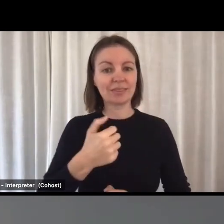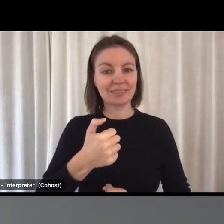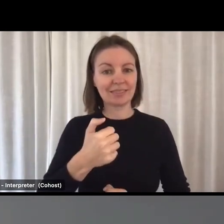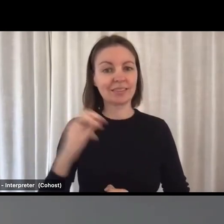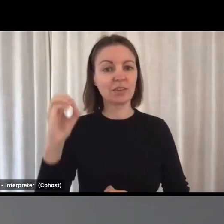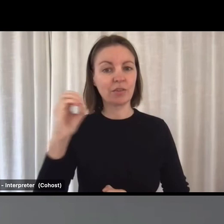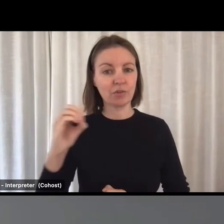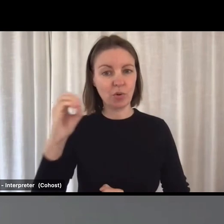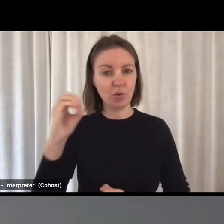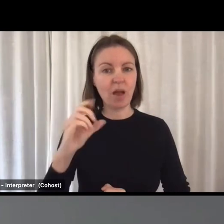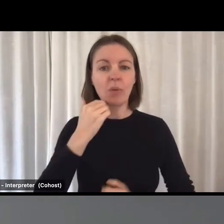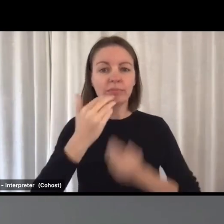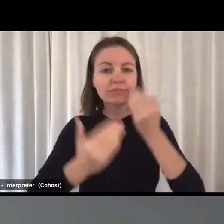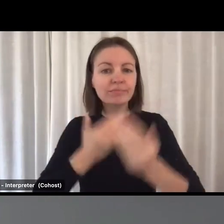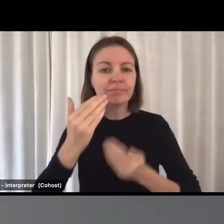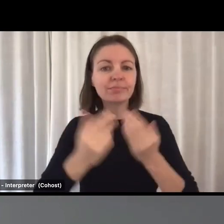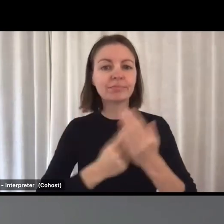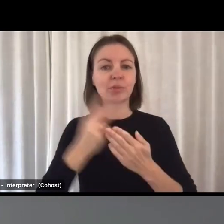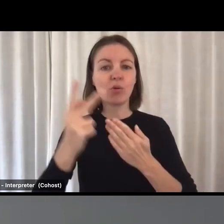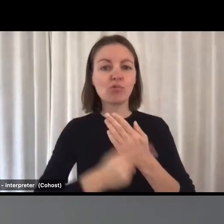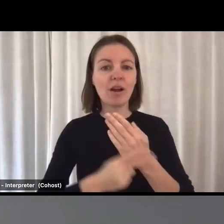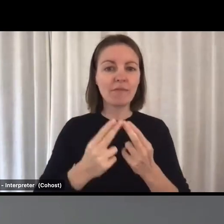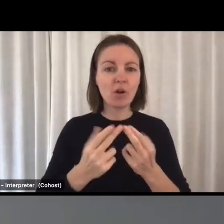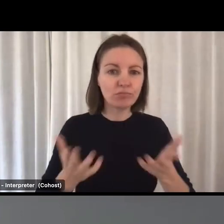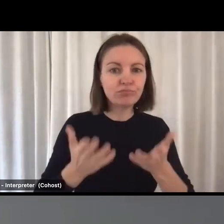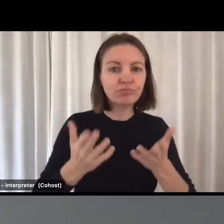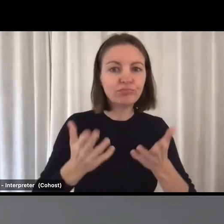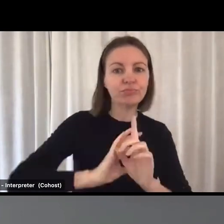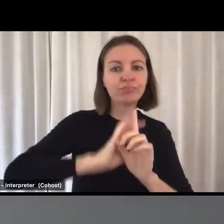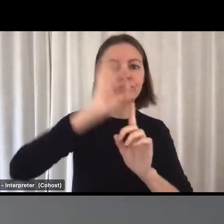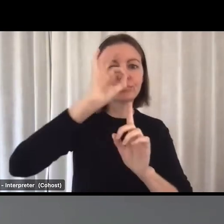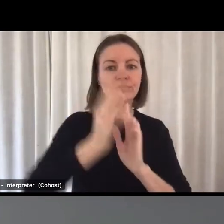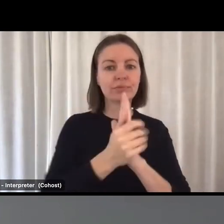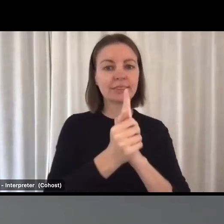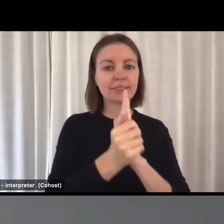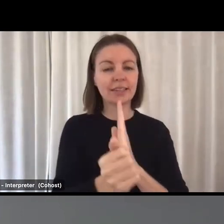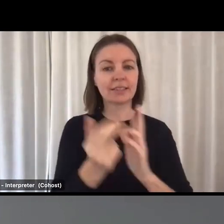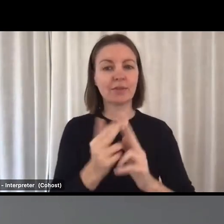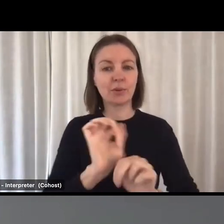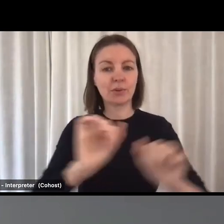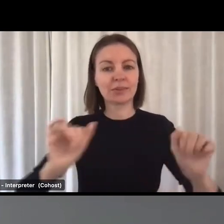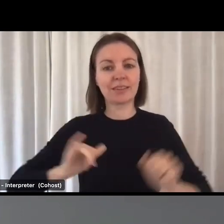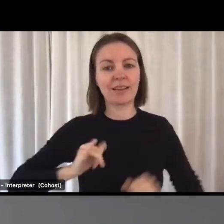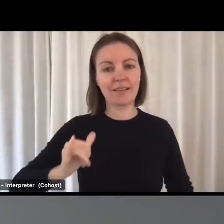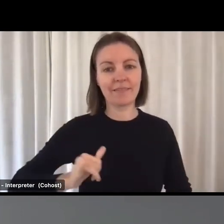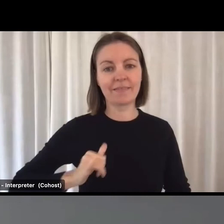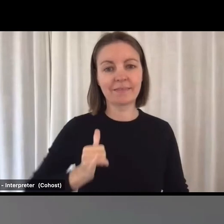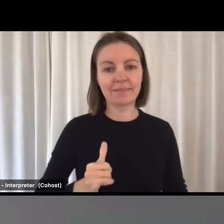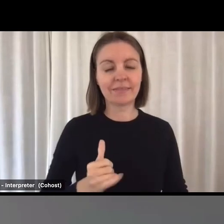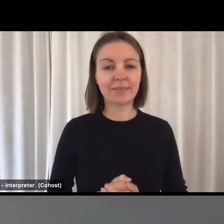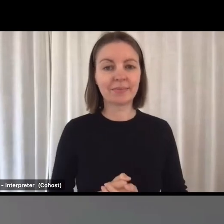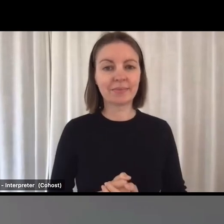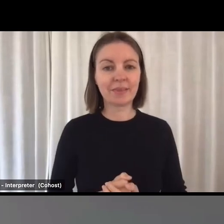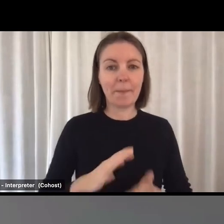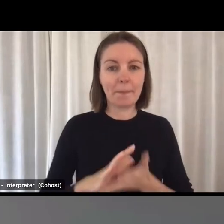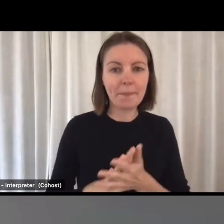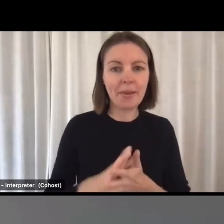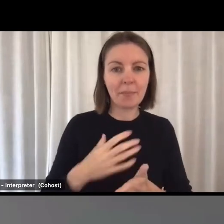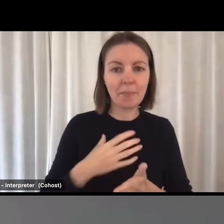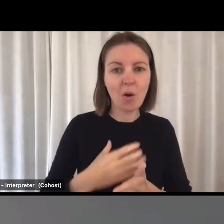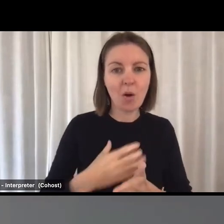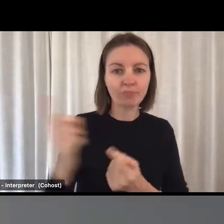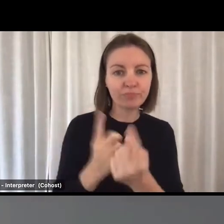programs that can help uplift the skills of your workers and also increase the pipeline of workers into the sector.